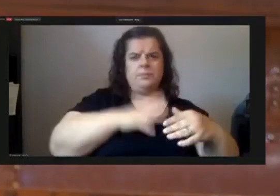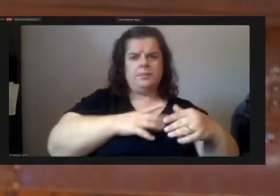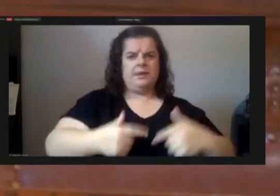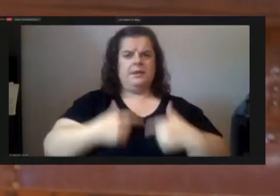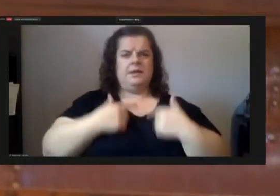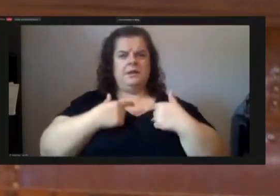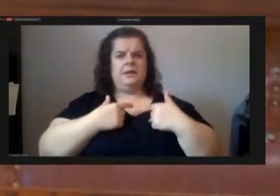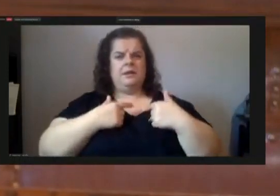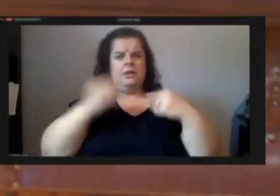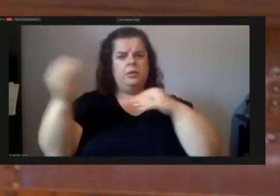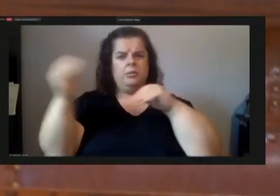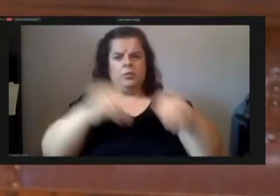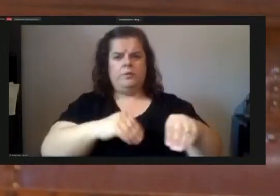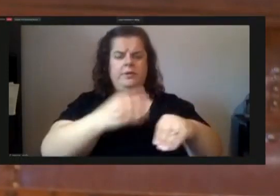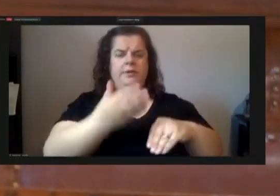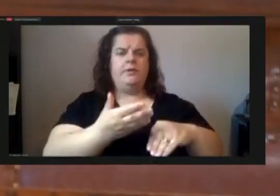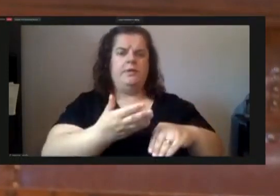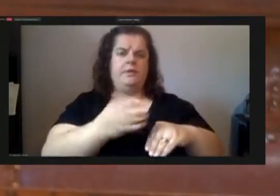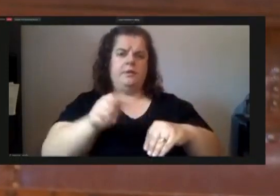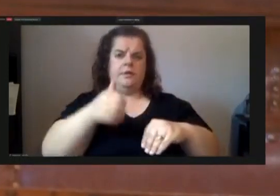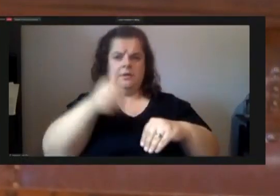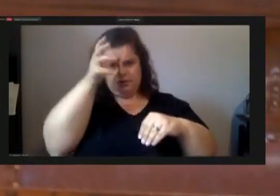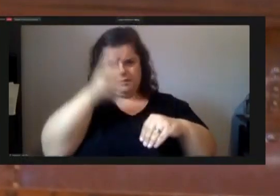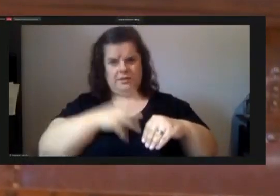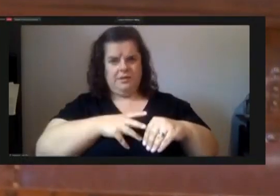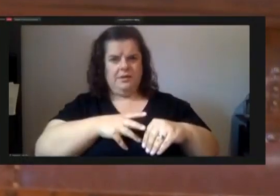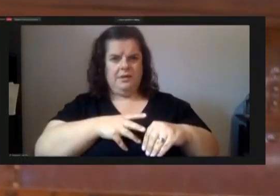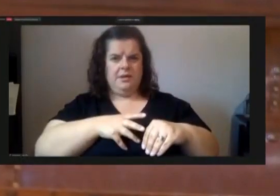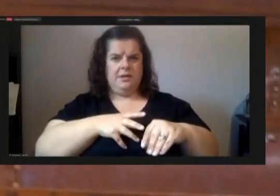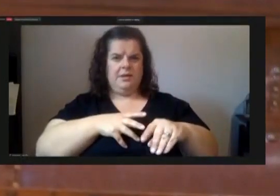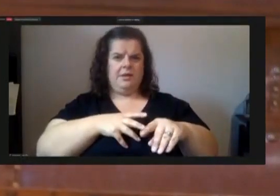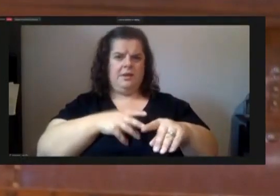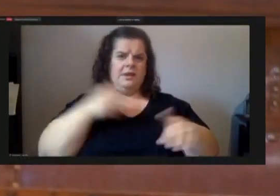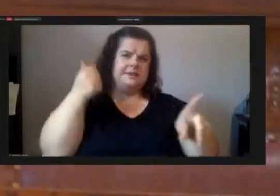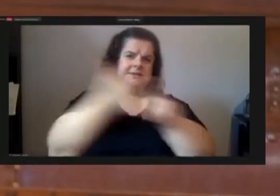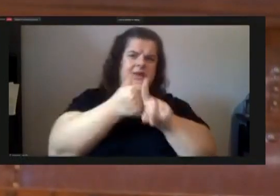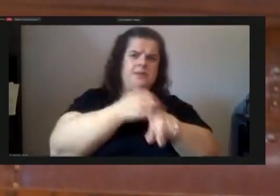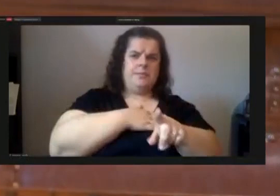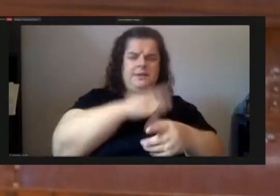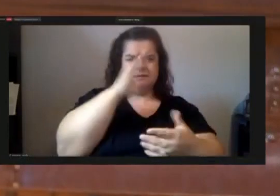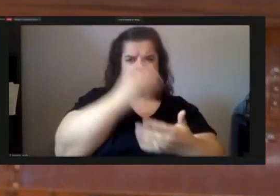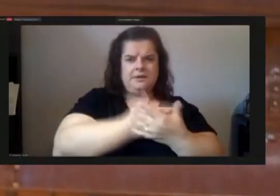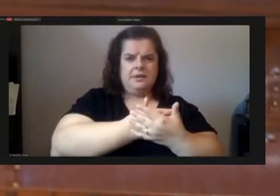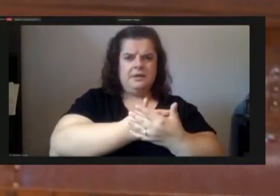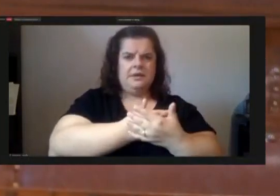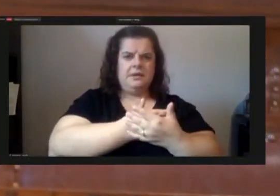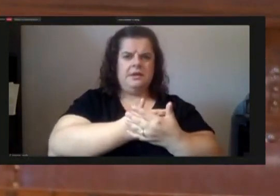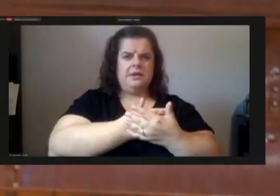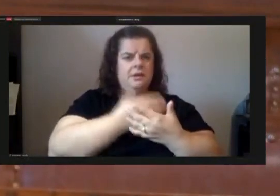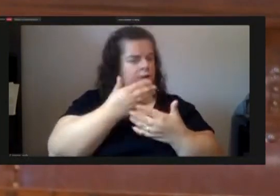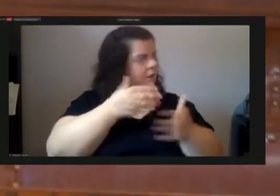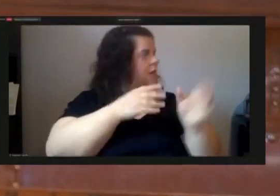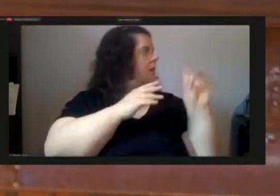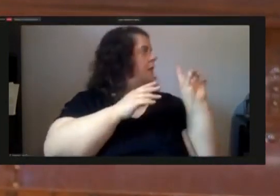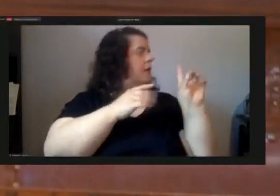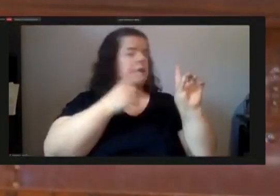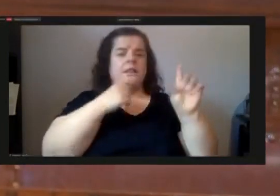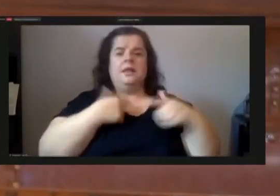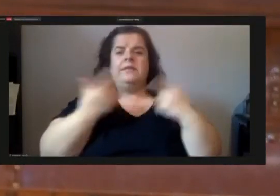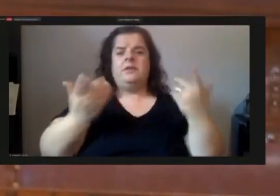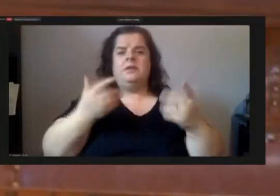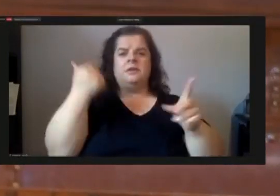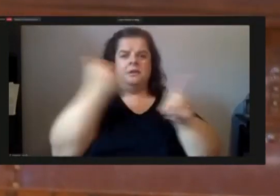moved her in there and there was another man that knocked my son out he turned his head he was saying man i live there knocked him out